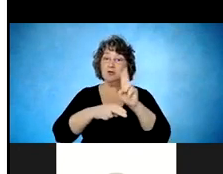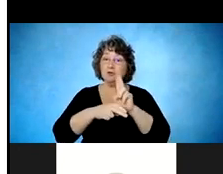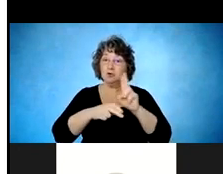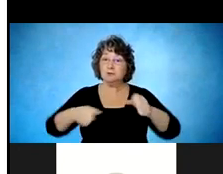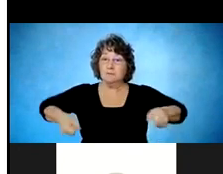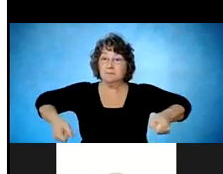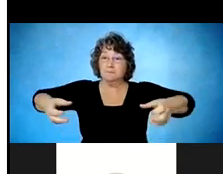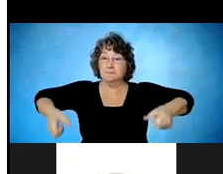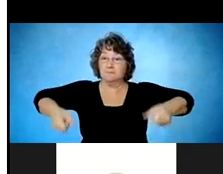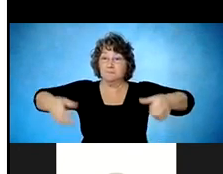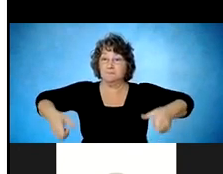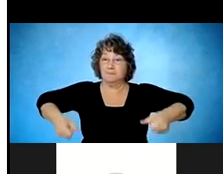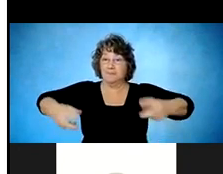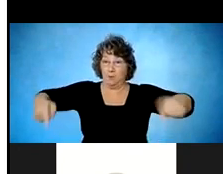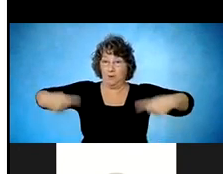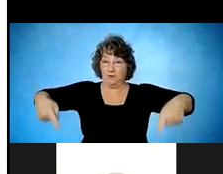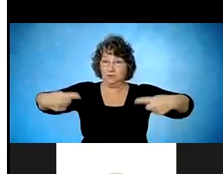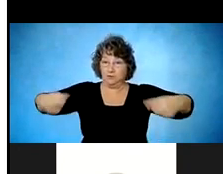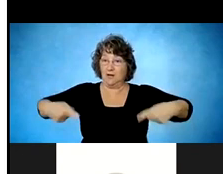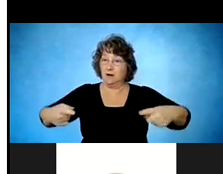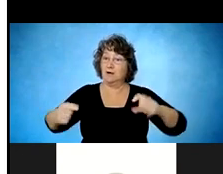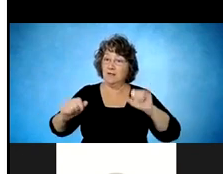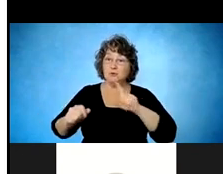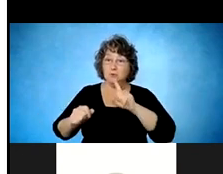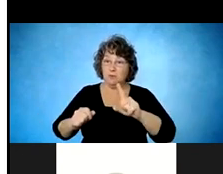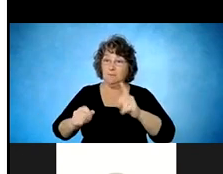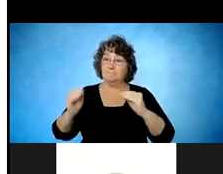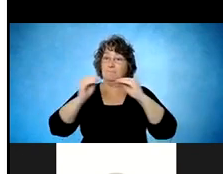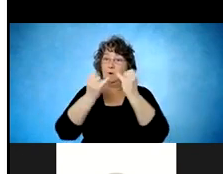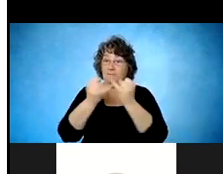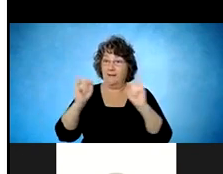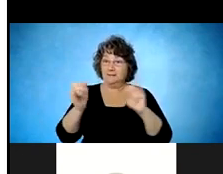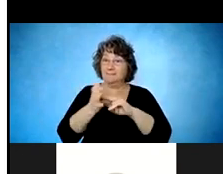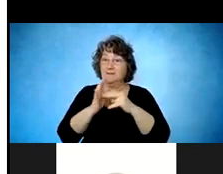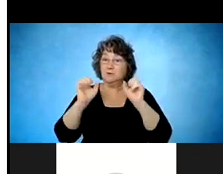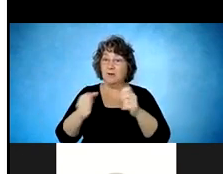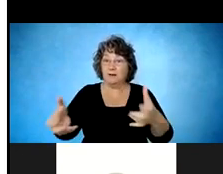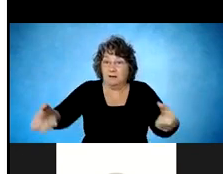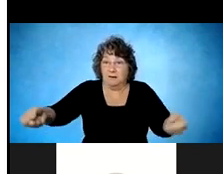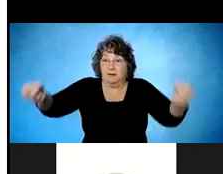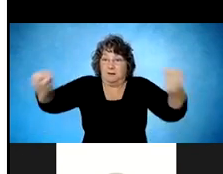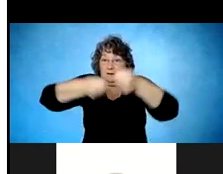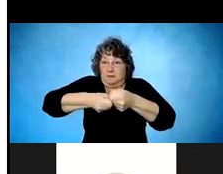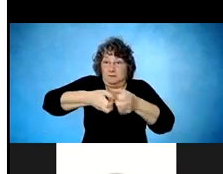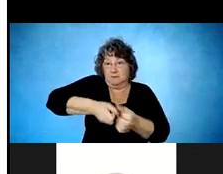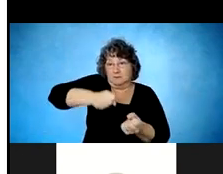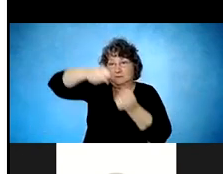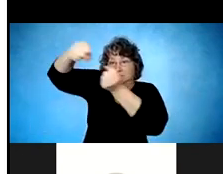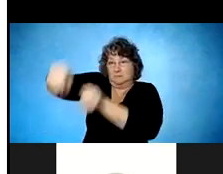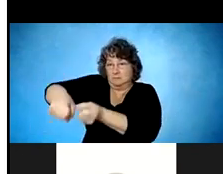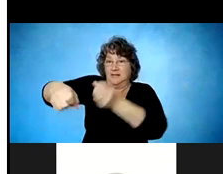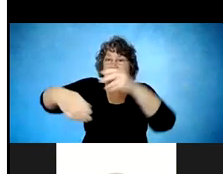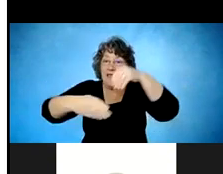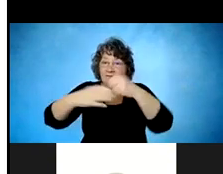independence. You're able to fold that chair up and put it in a car. You don't need a van for transportation. You don't need to,